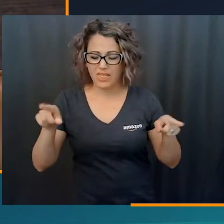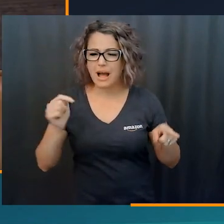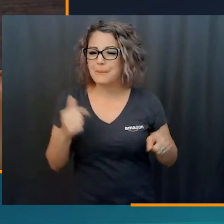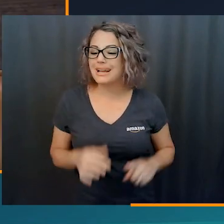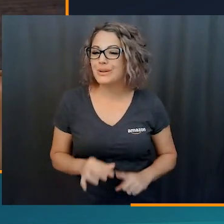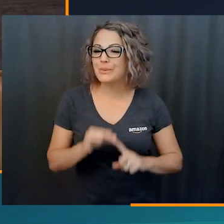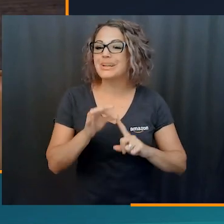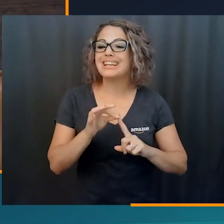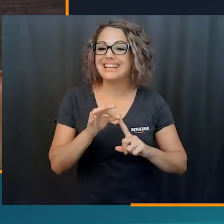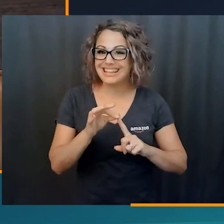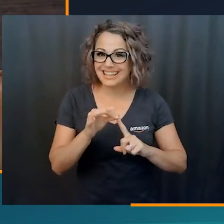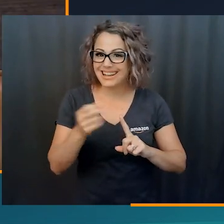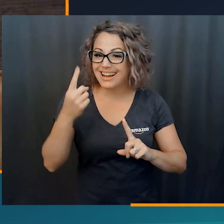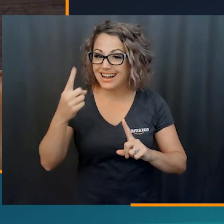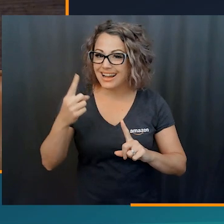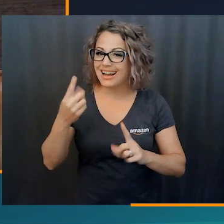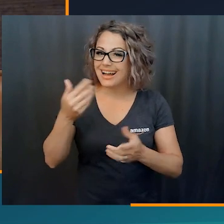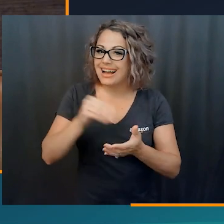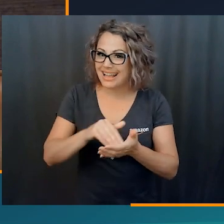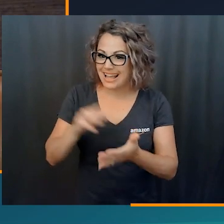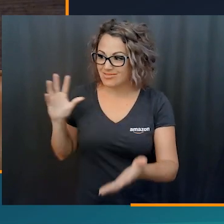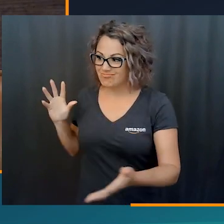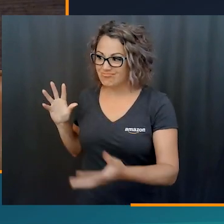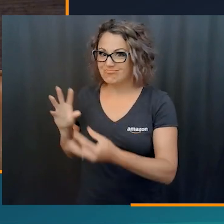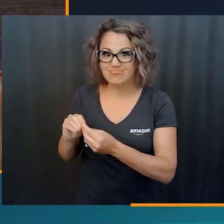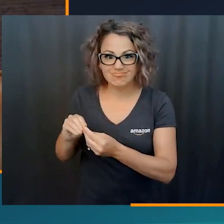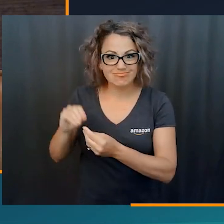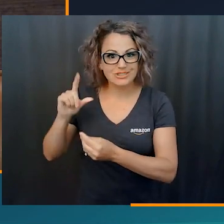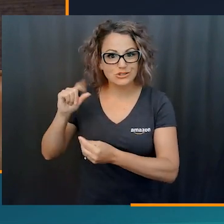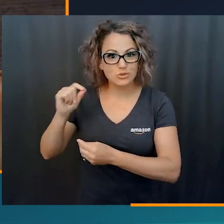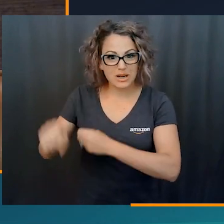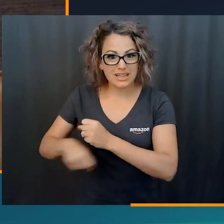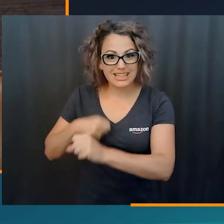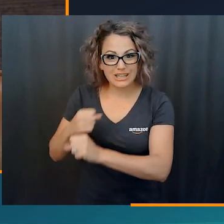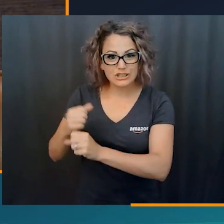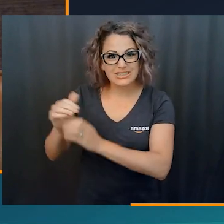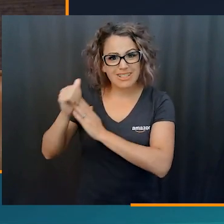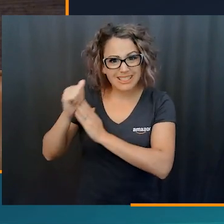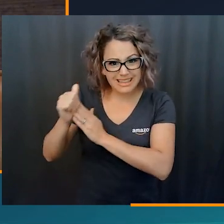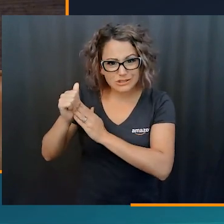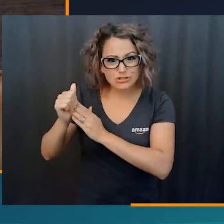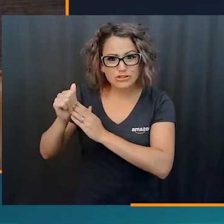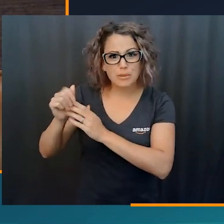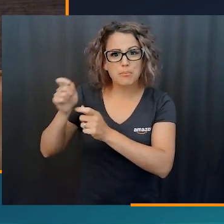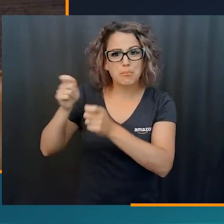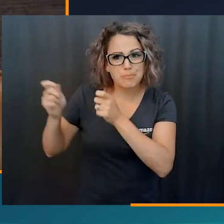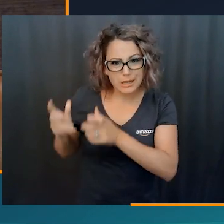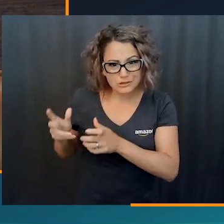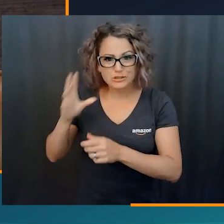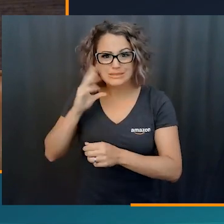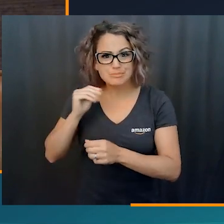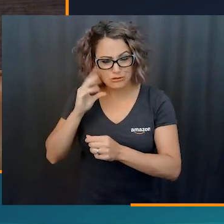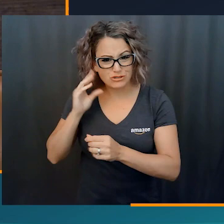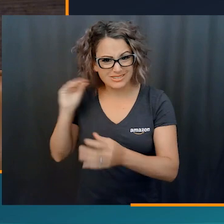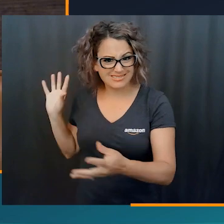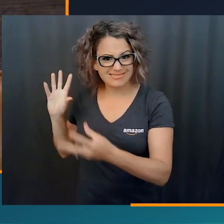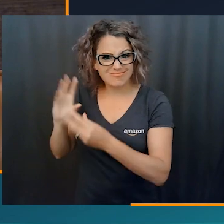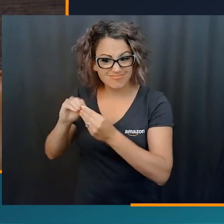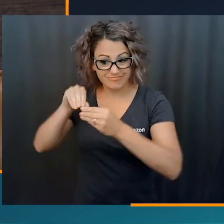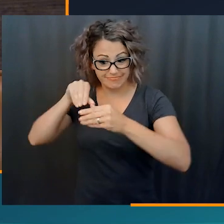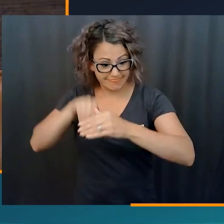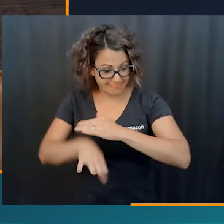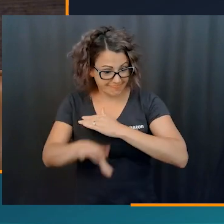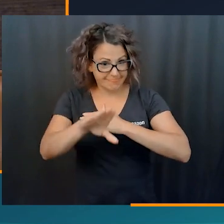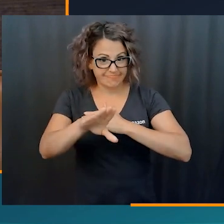I was in a unique opportunity in a unique position where I had 20 years of senior senior leadership experience and coming in